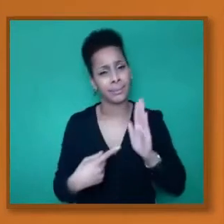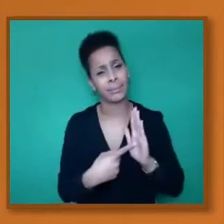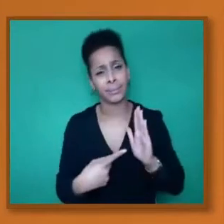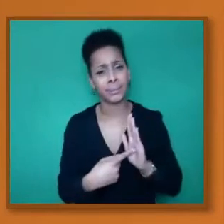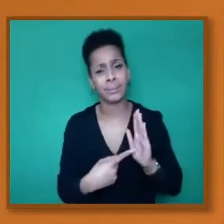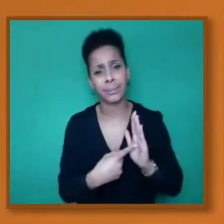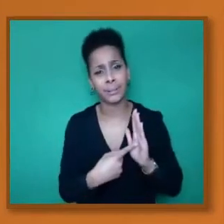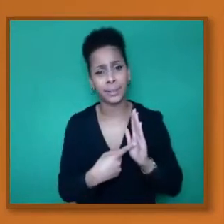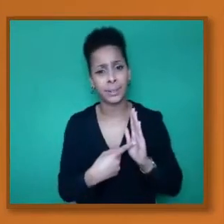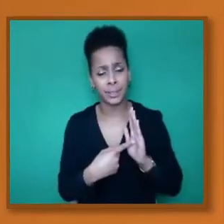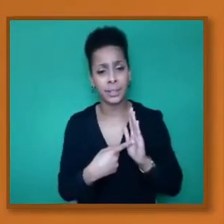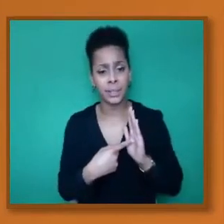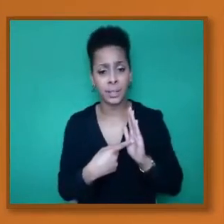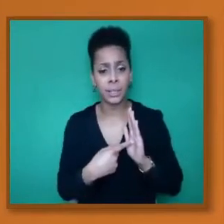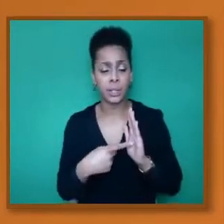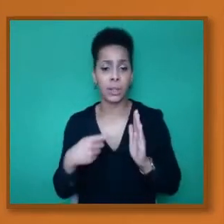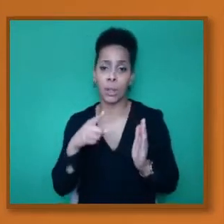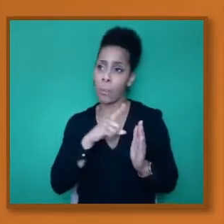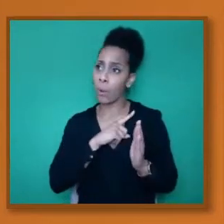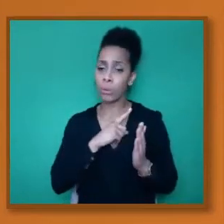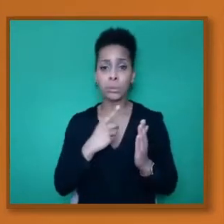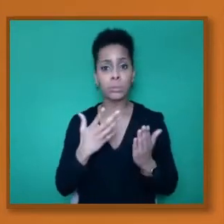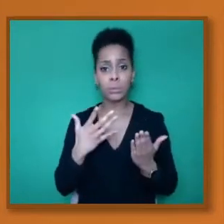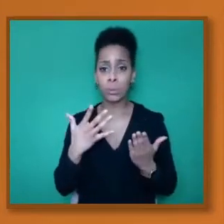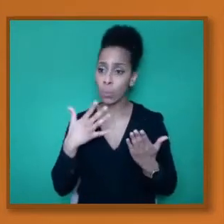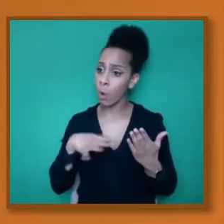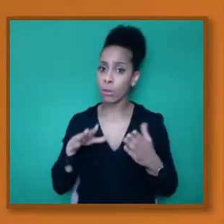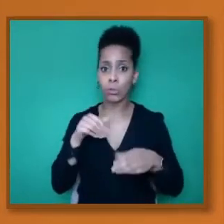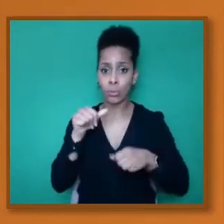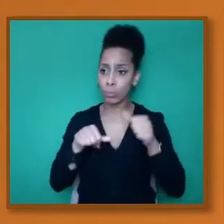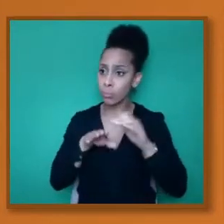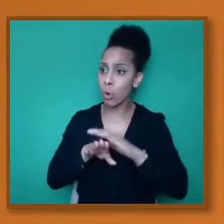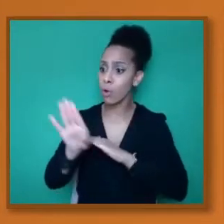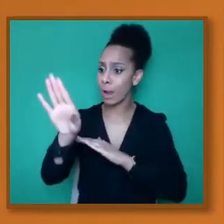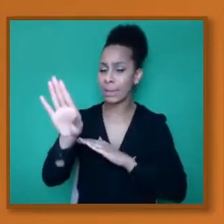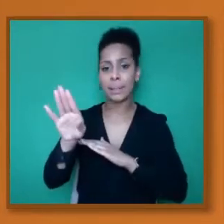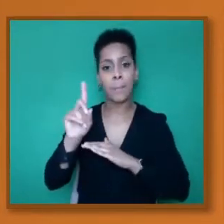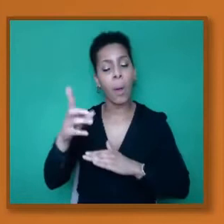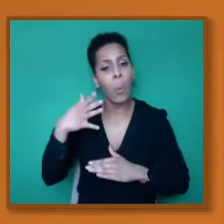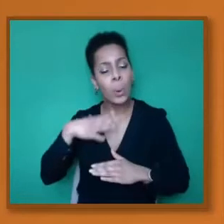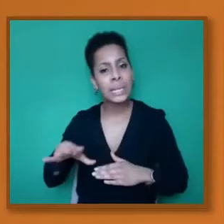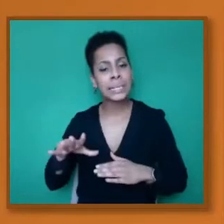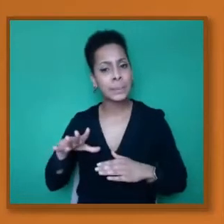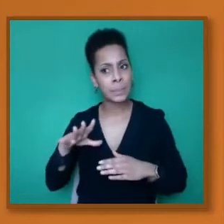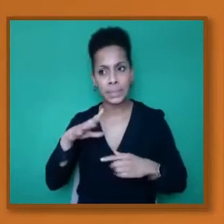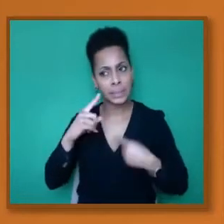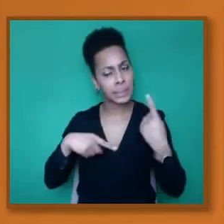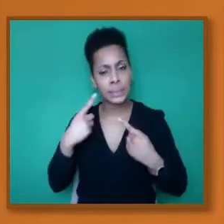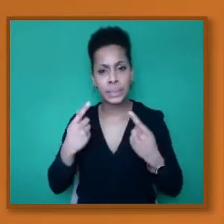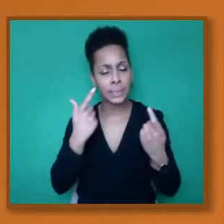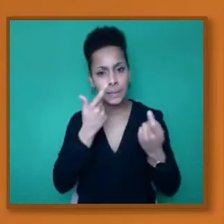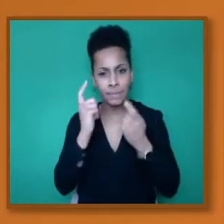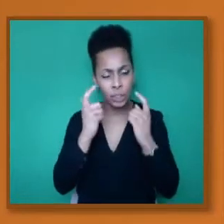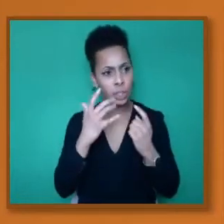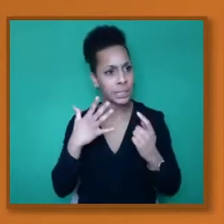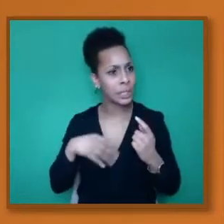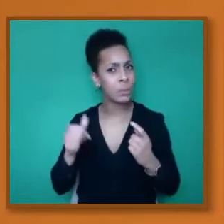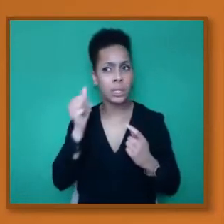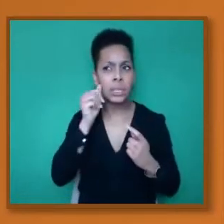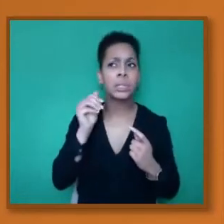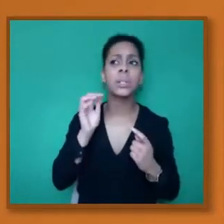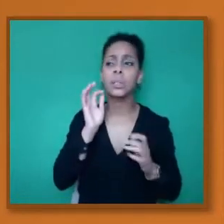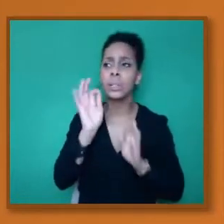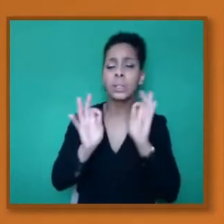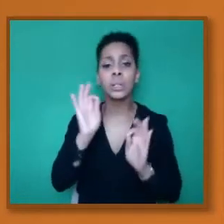of progress is eternal vigilance. And having been taught that, you know, our survival depends